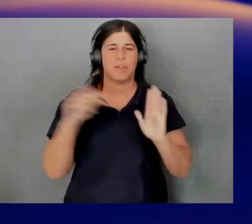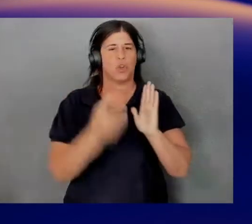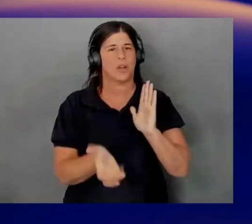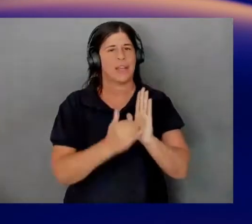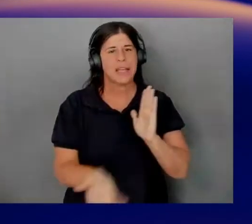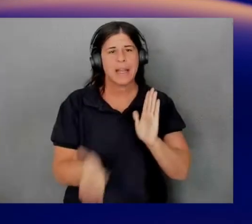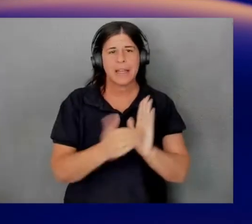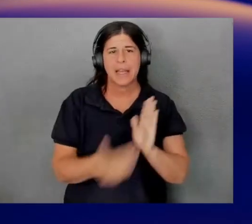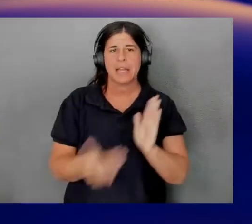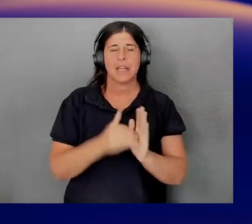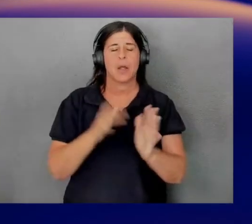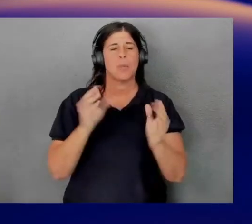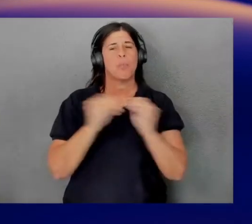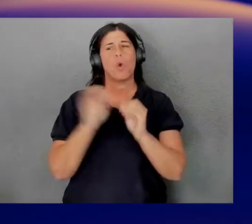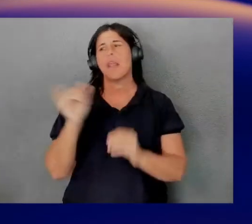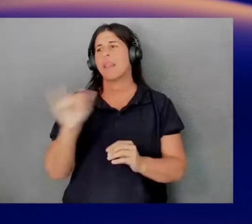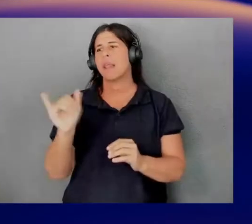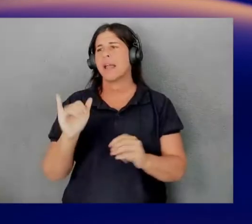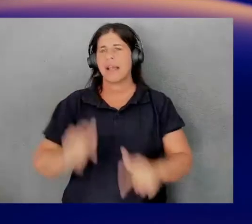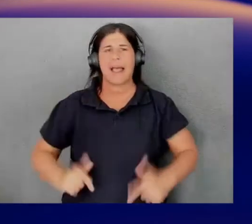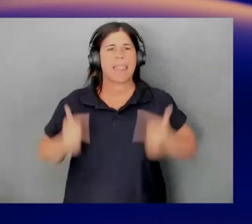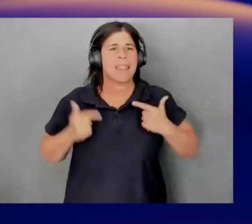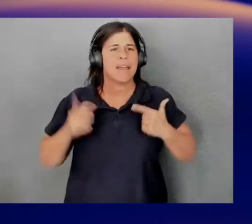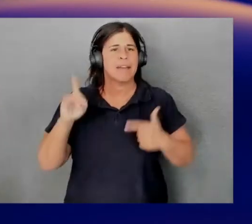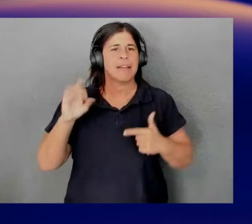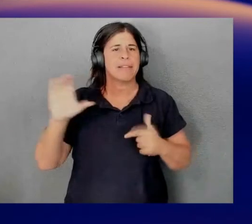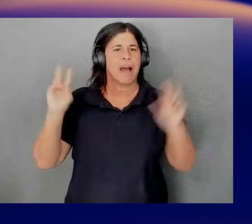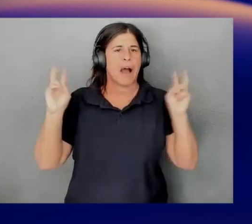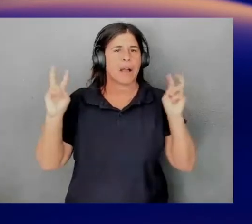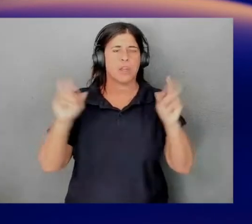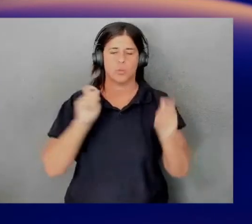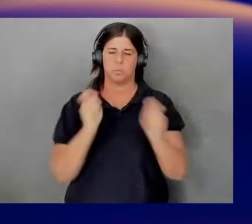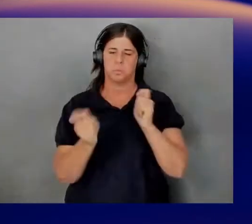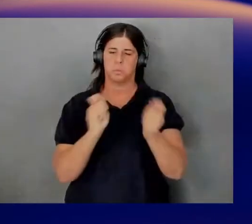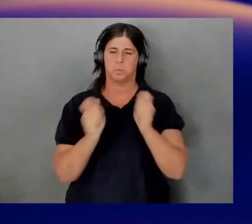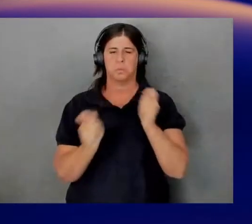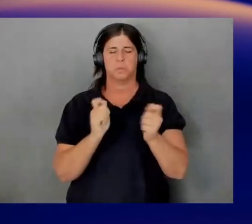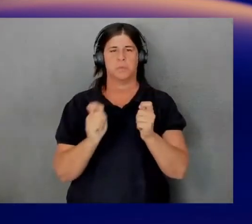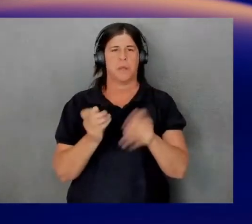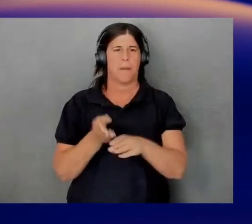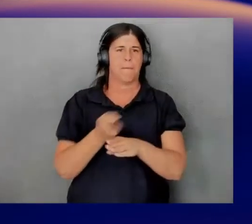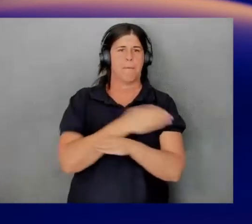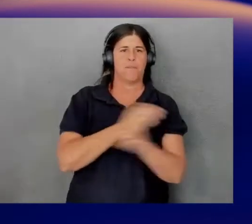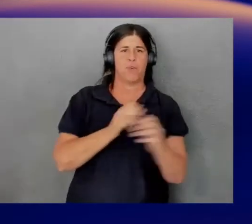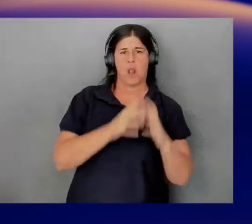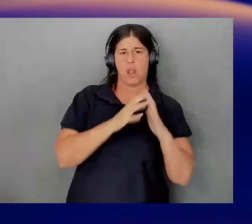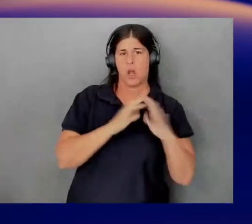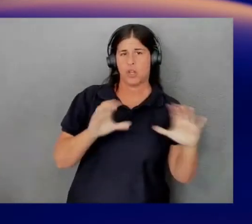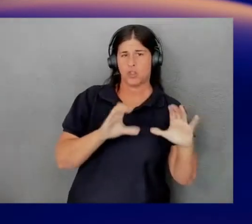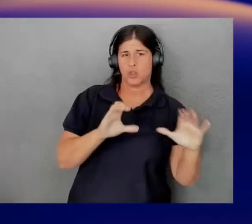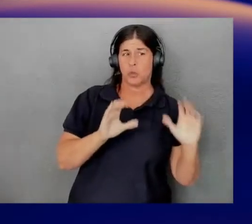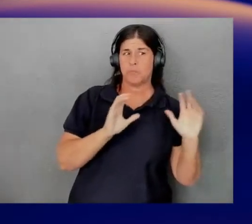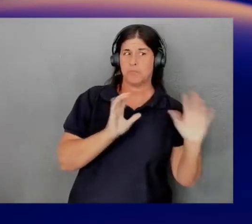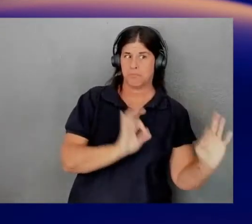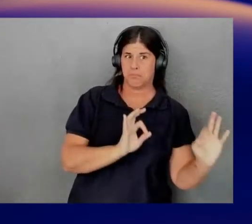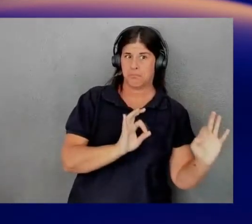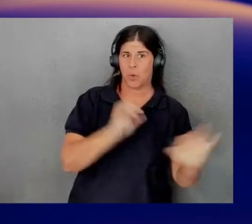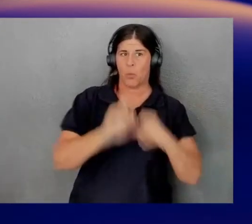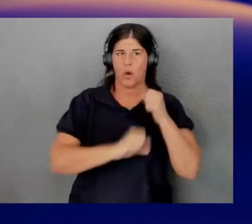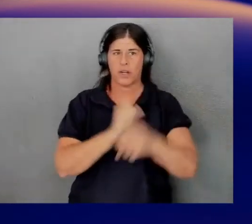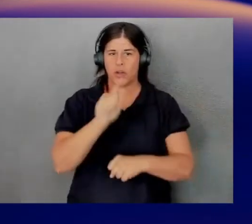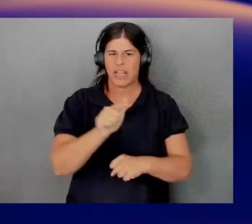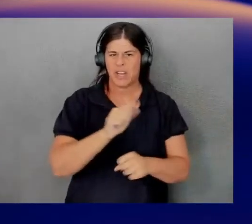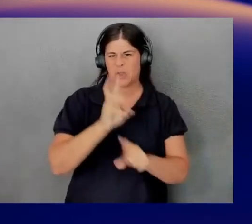It's meant to be more of a living document where, you know, you maybe before you launch, you do one. And then maybe a year later, every six months later,